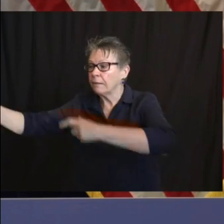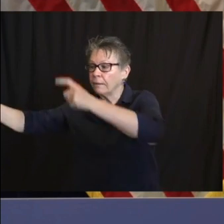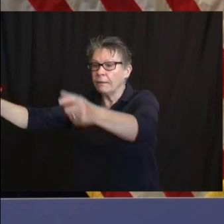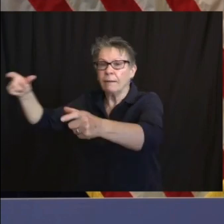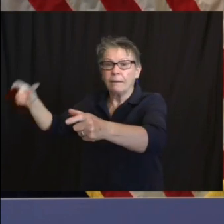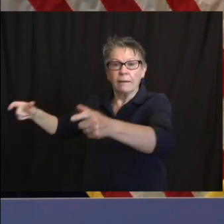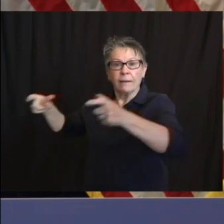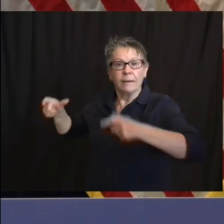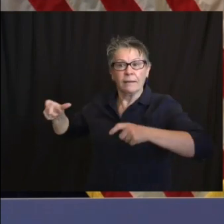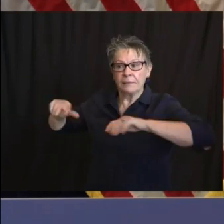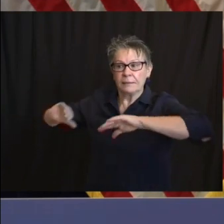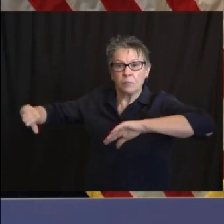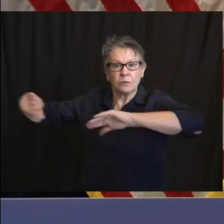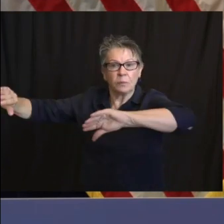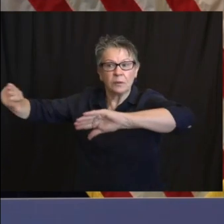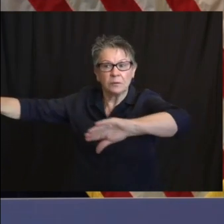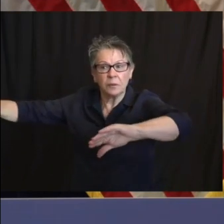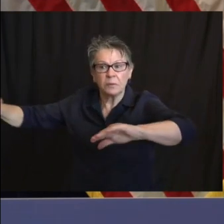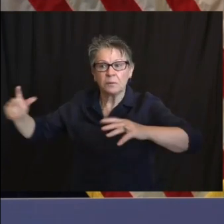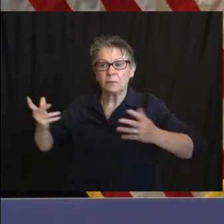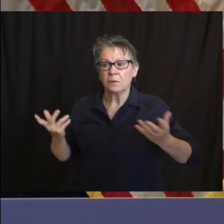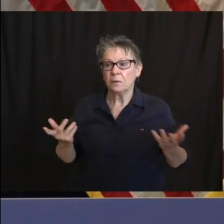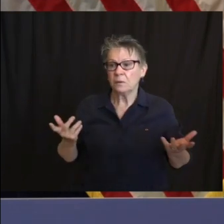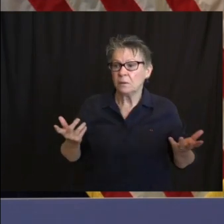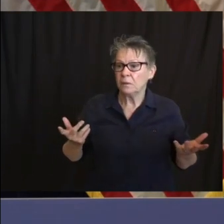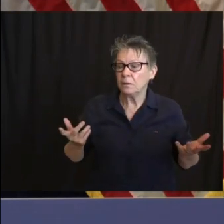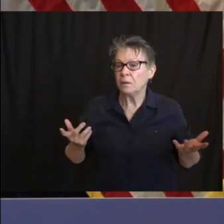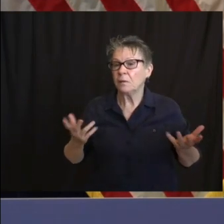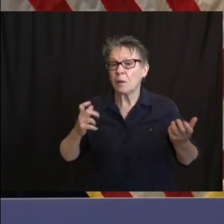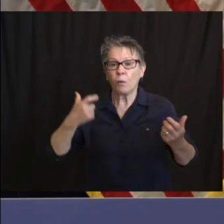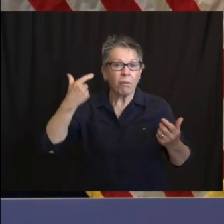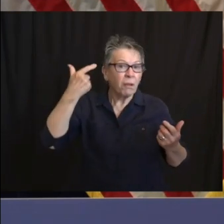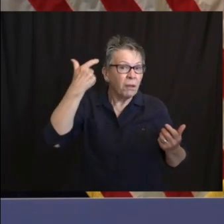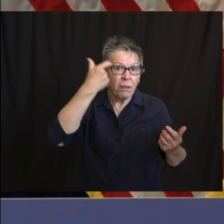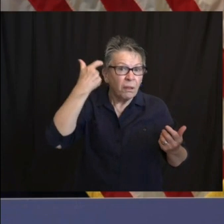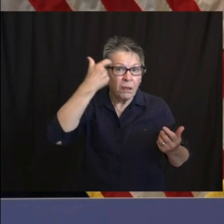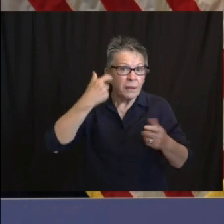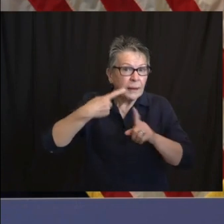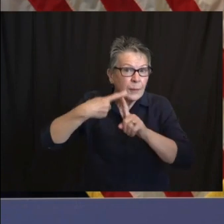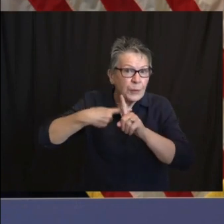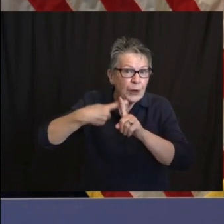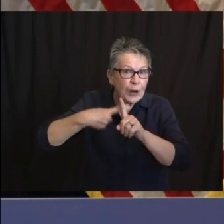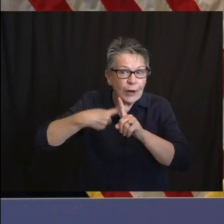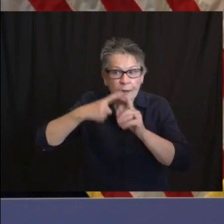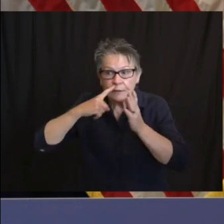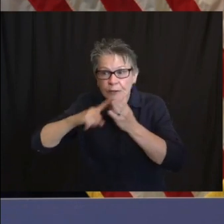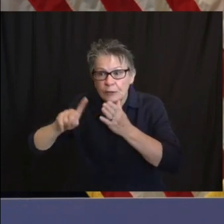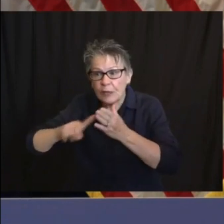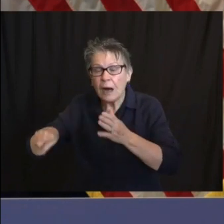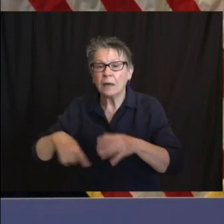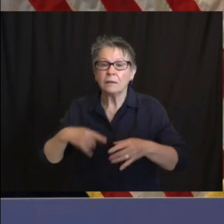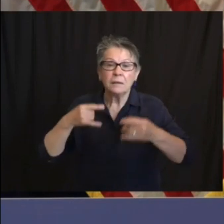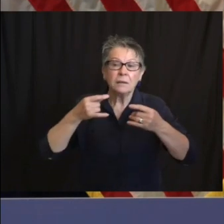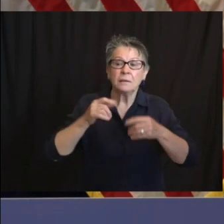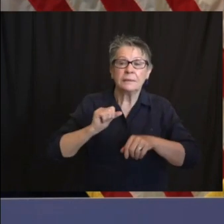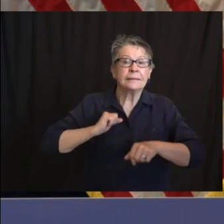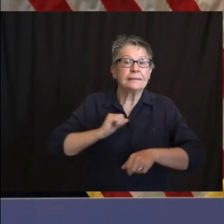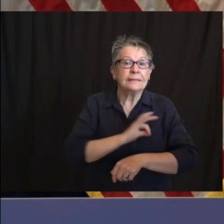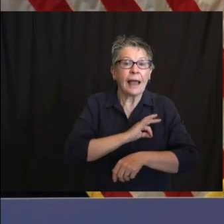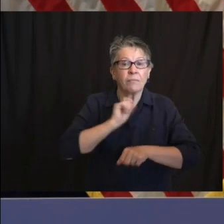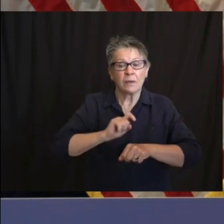probably temperature checks or something like that and the weigh-in, mask, gloves of employees. My guess is more paper